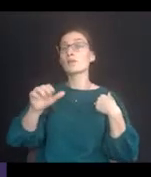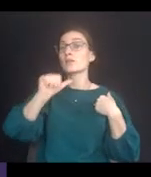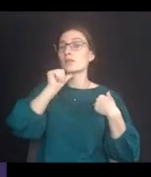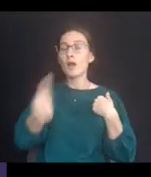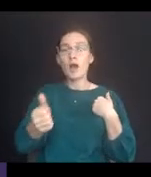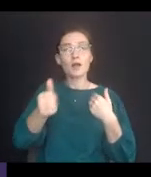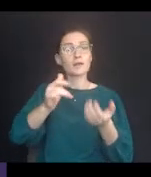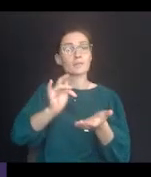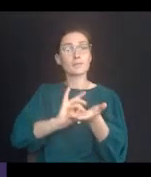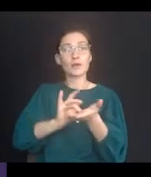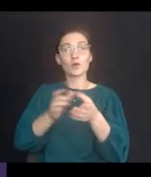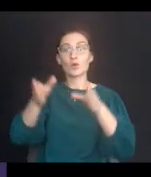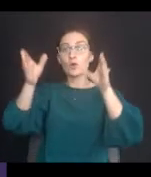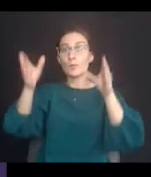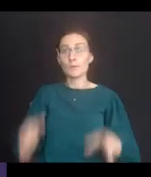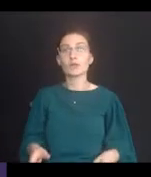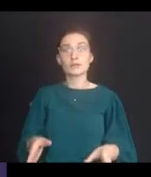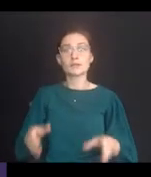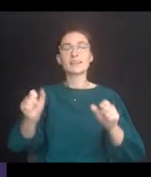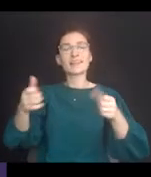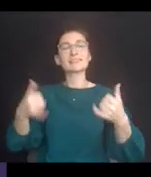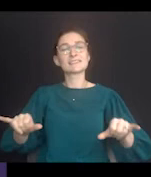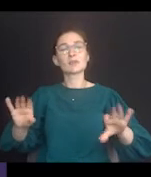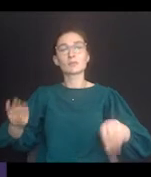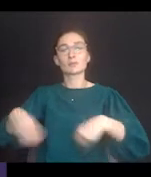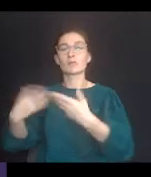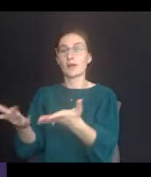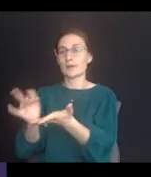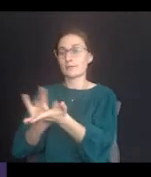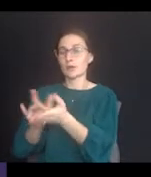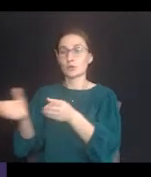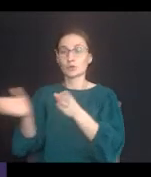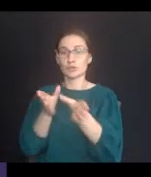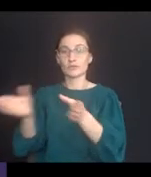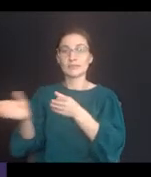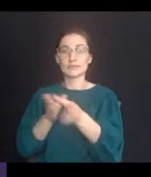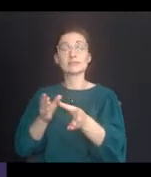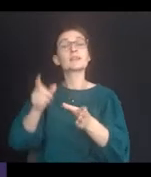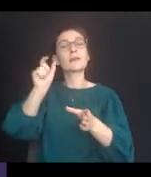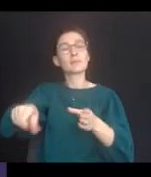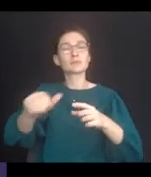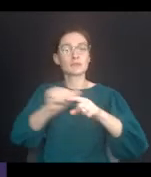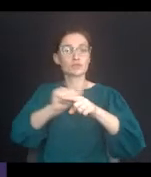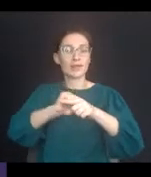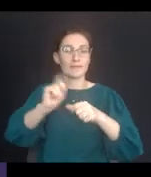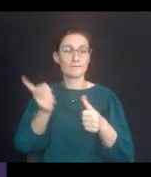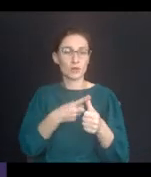as long as they have been provided with child-specific training by qualified medical personnel.